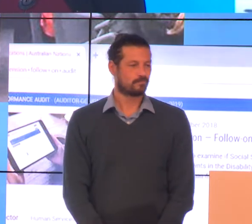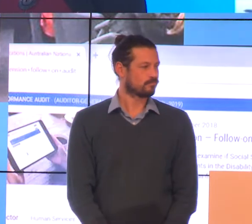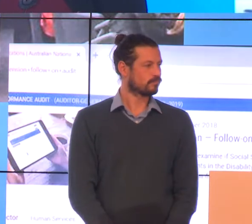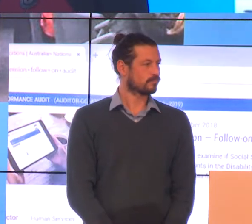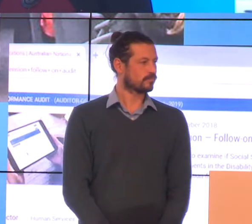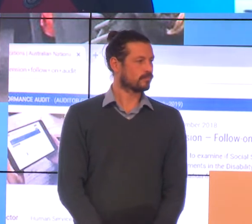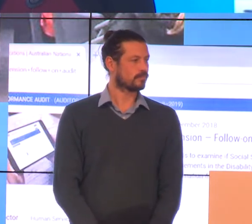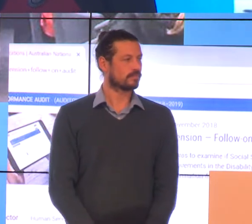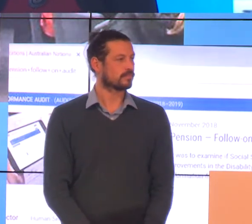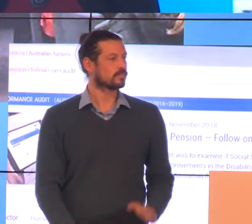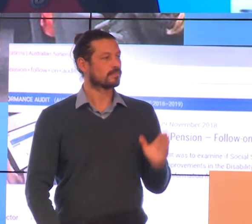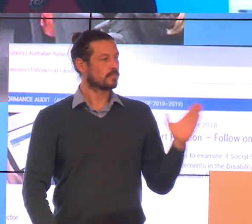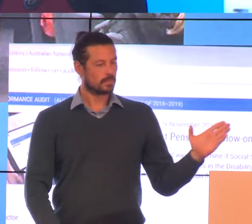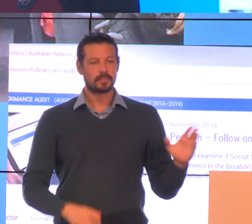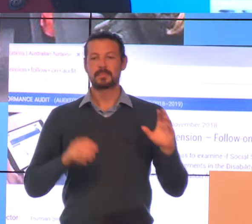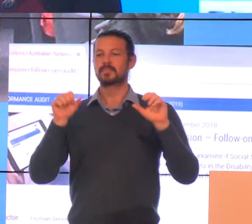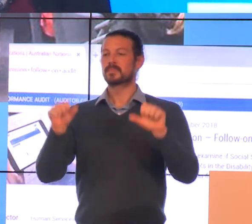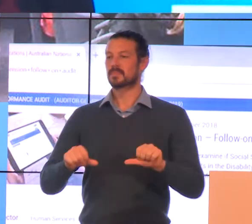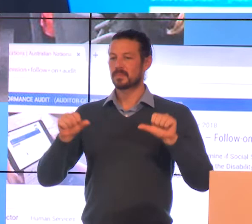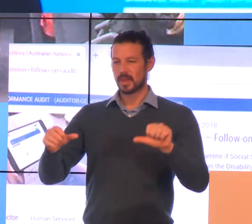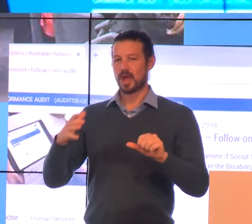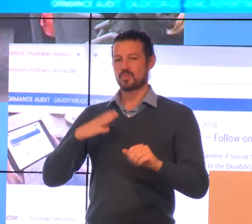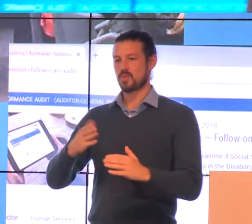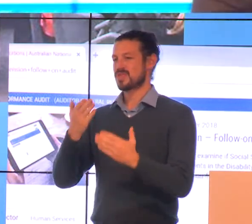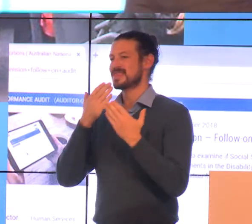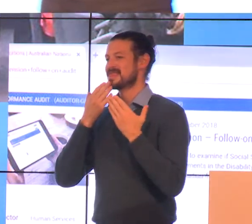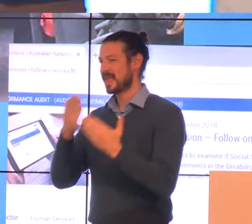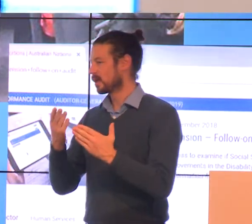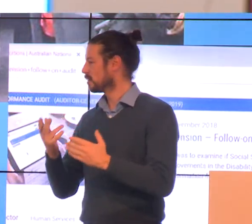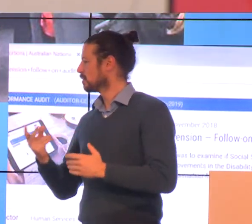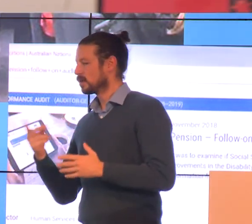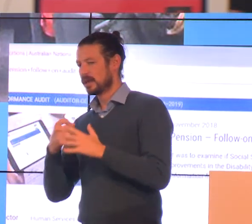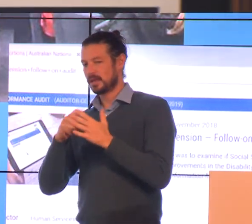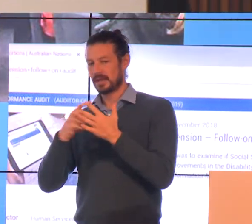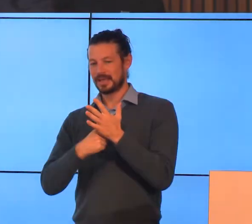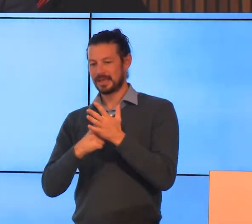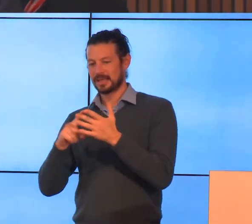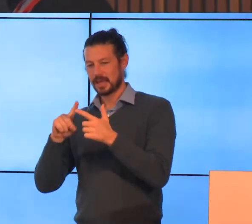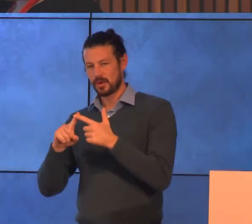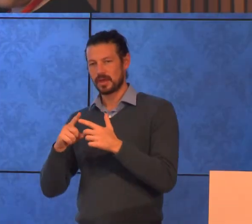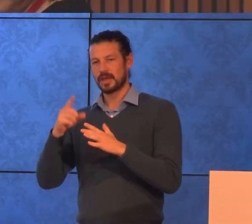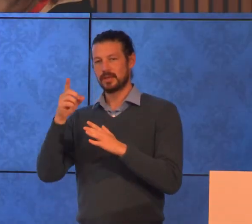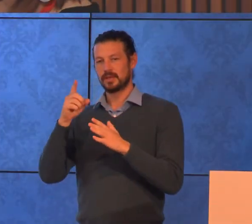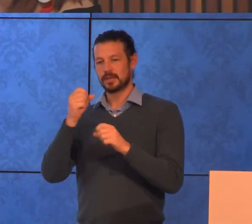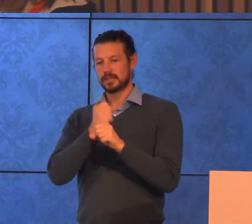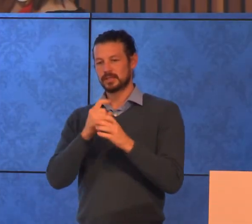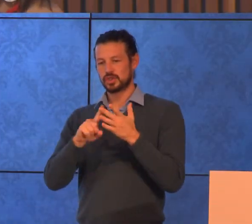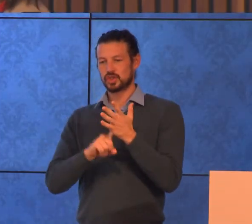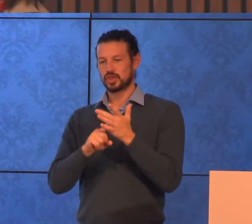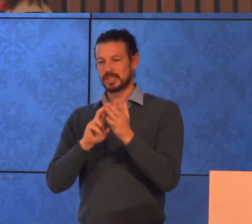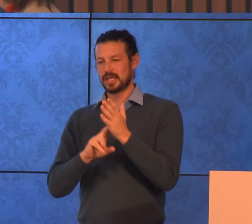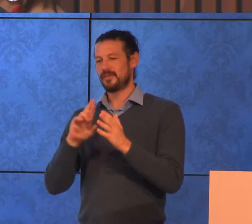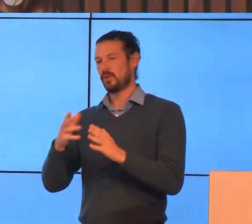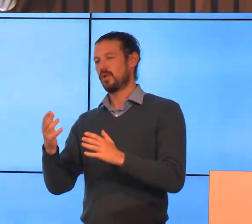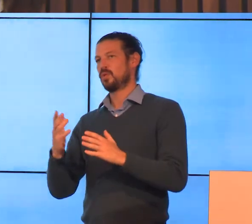I want to give thanks to both Kerry and Gillian for an insightful session one of the